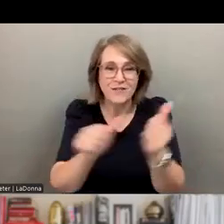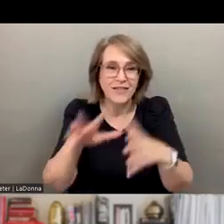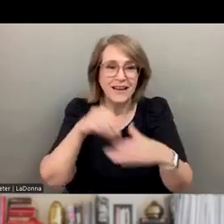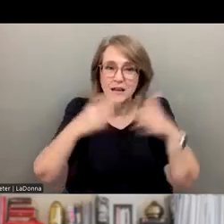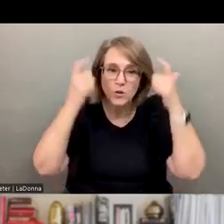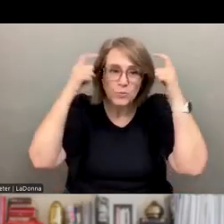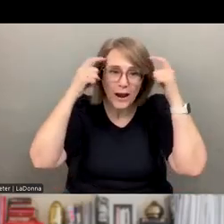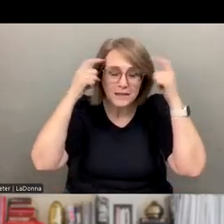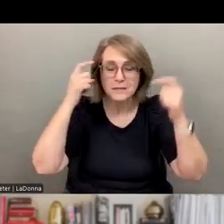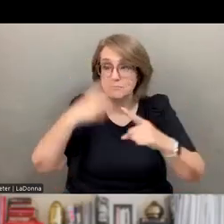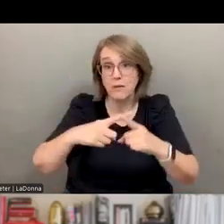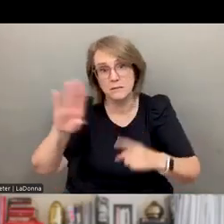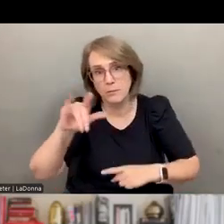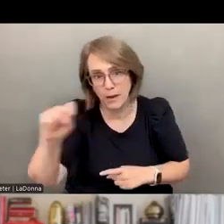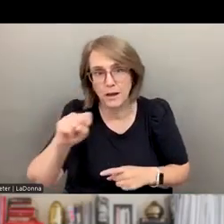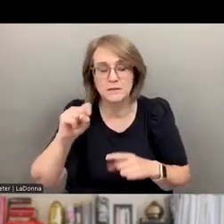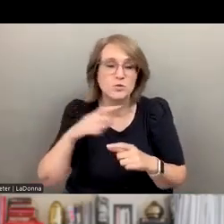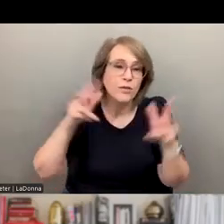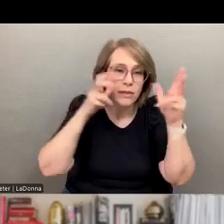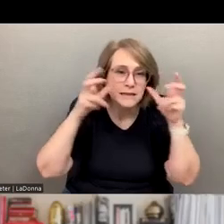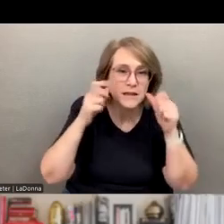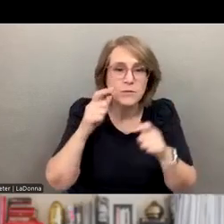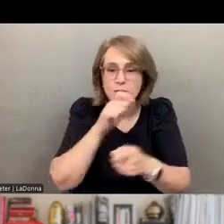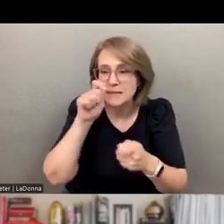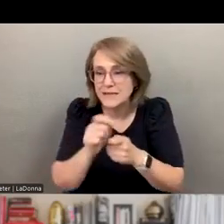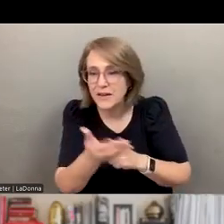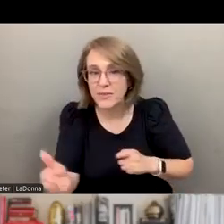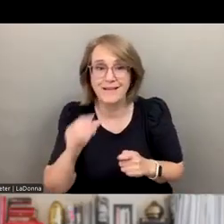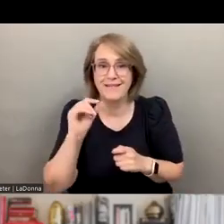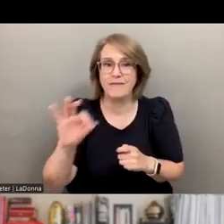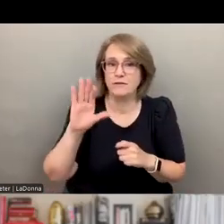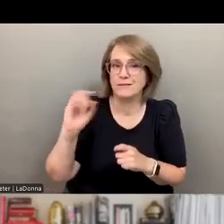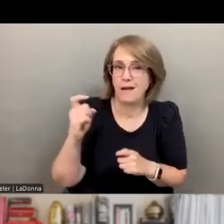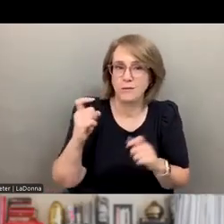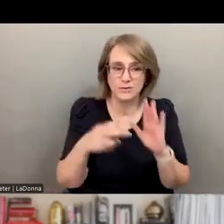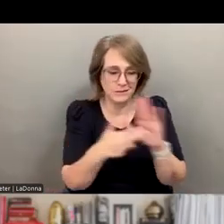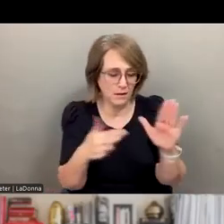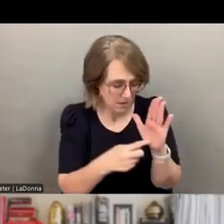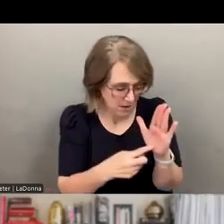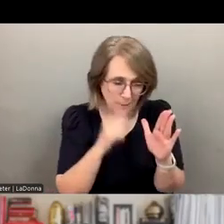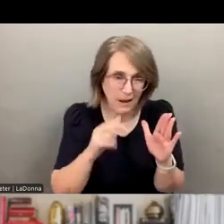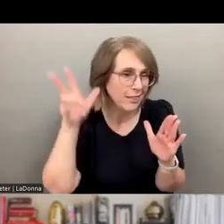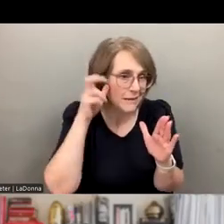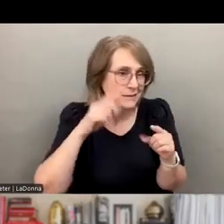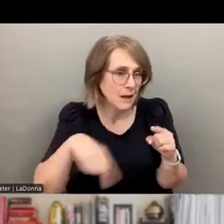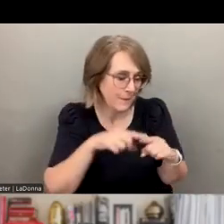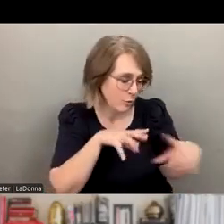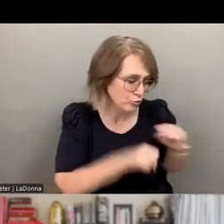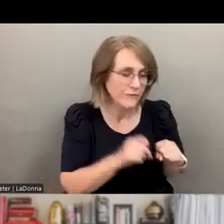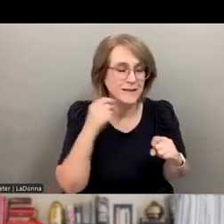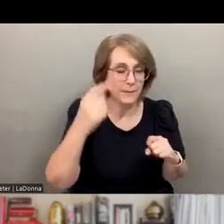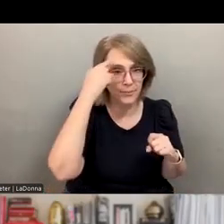brain, and you have biases because you're listening for certain things. If their diagnosis is X, you may not be listening for grief or something like that. So